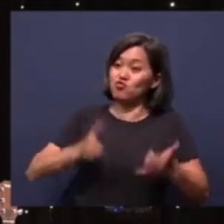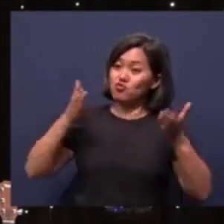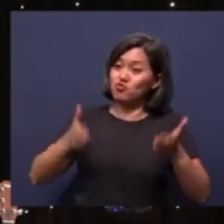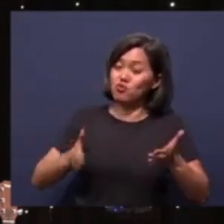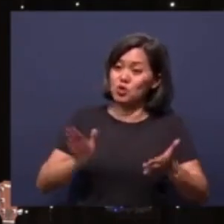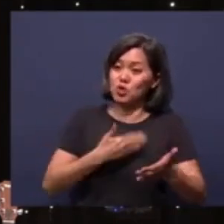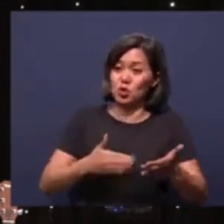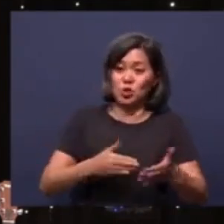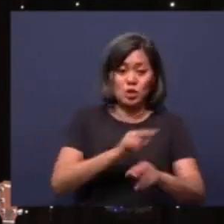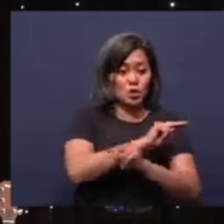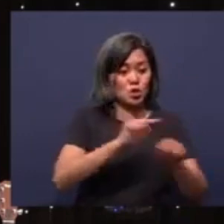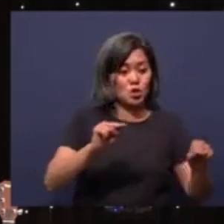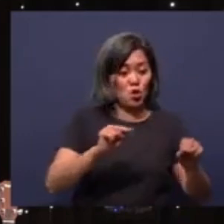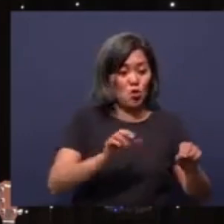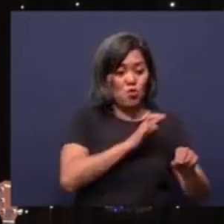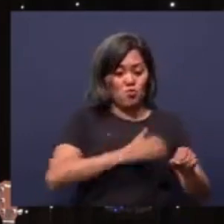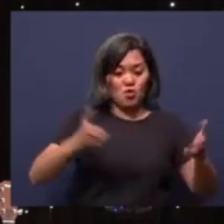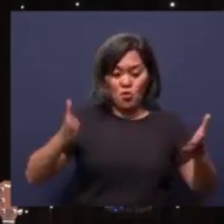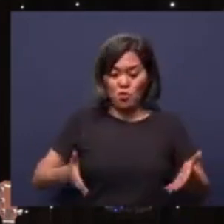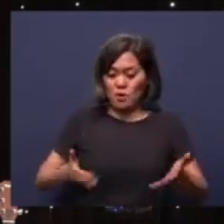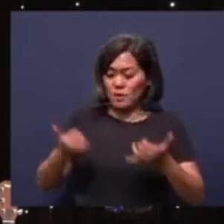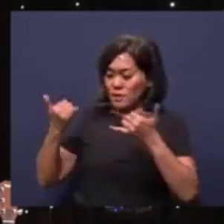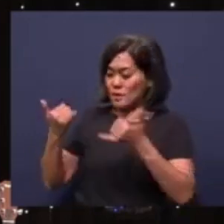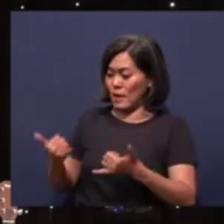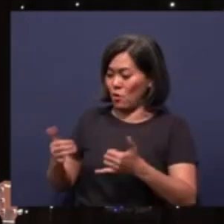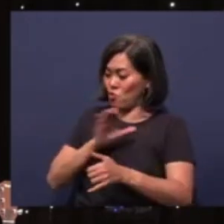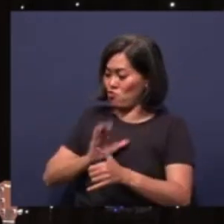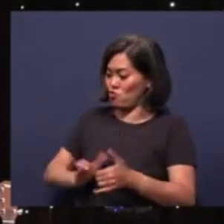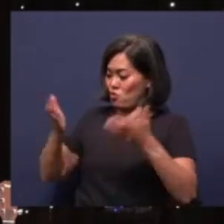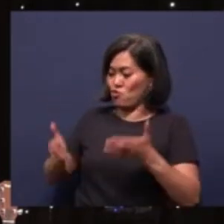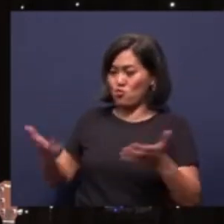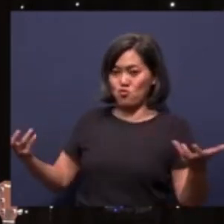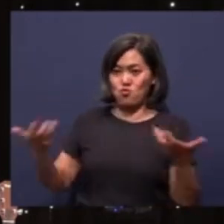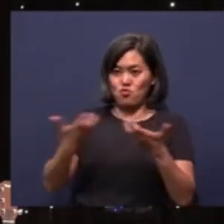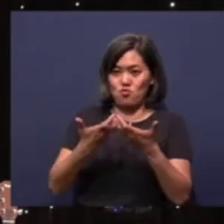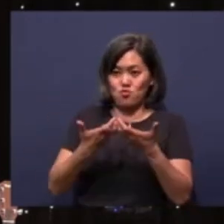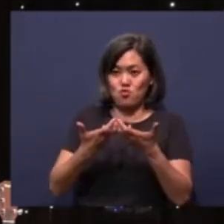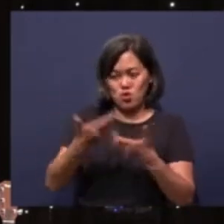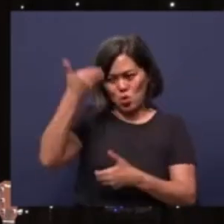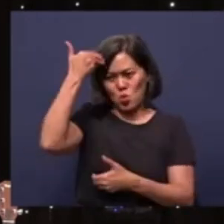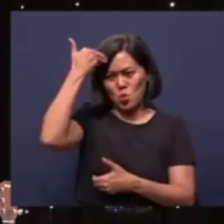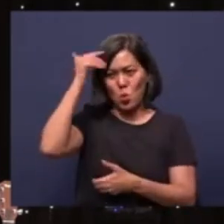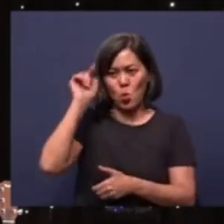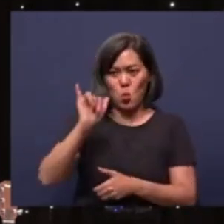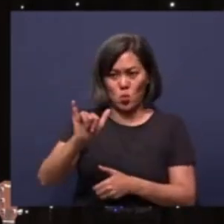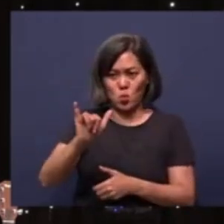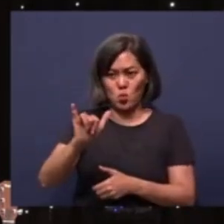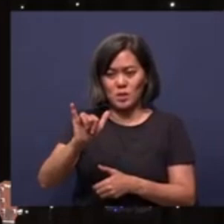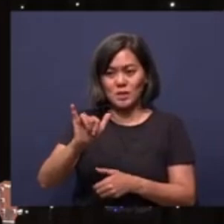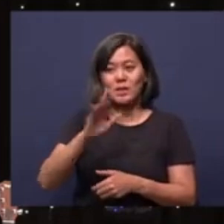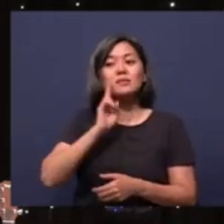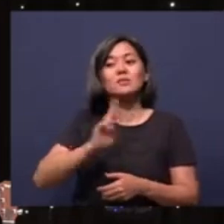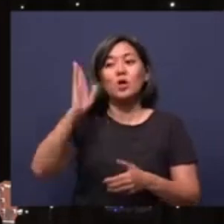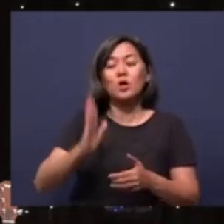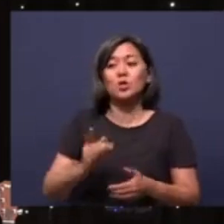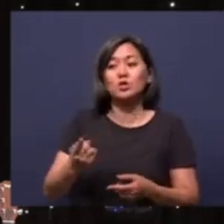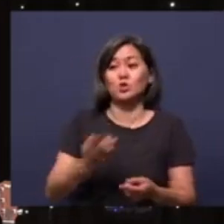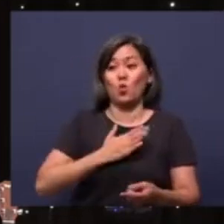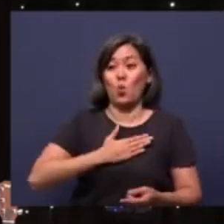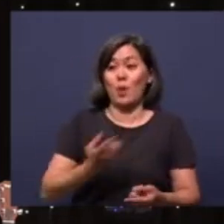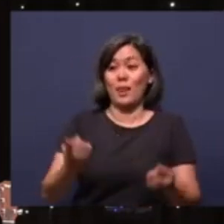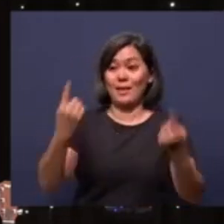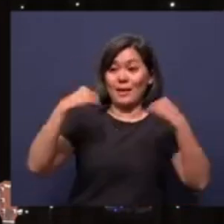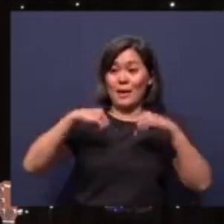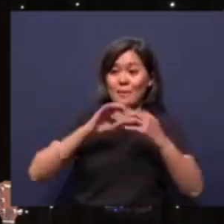-Christians and Christians are known to this, they know this singer, and she is willing to come in December